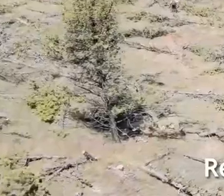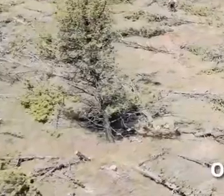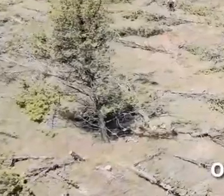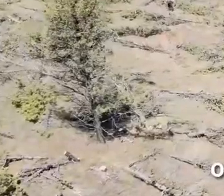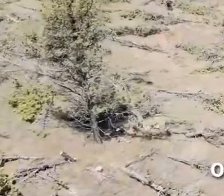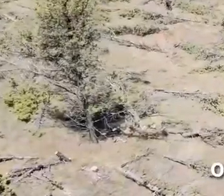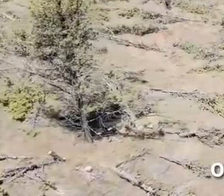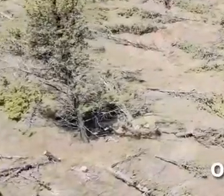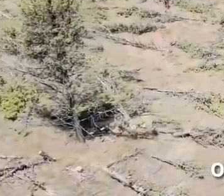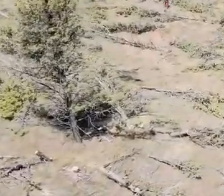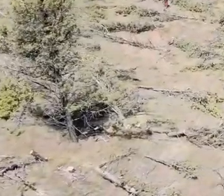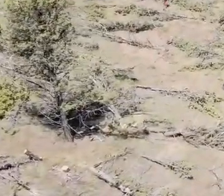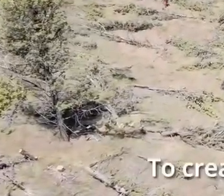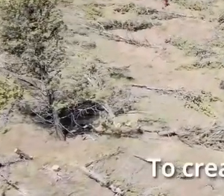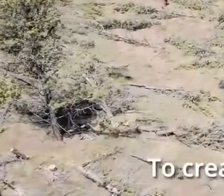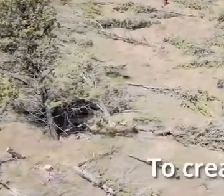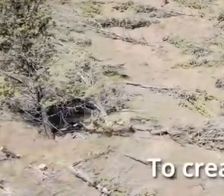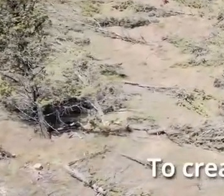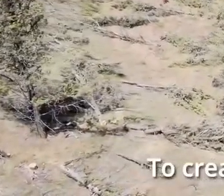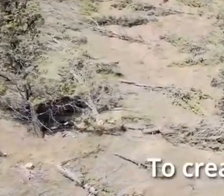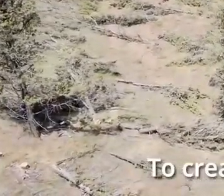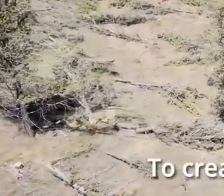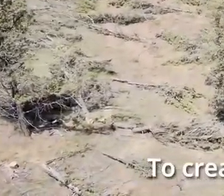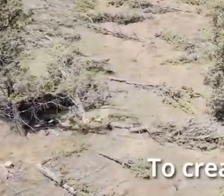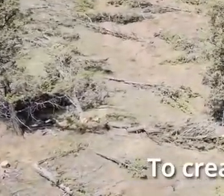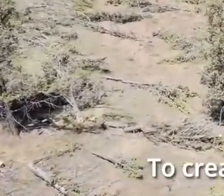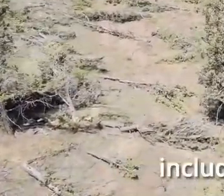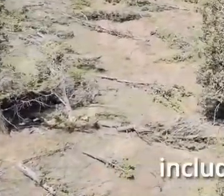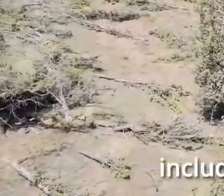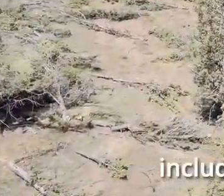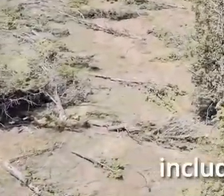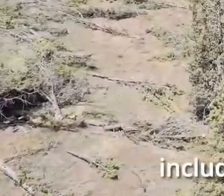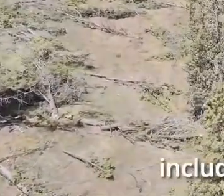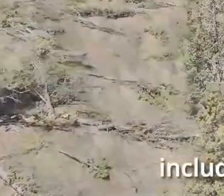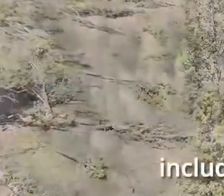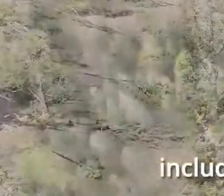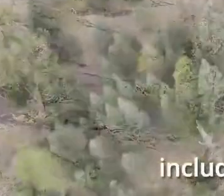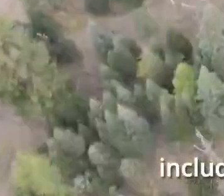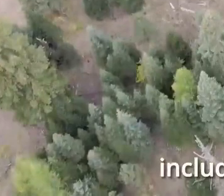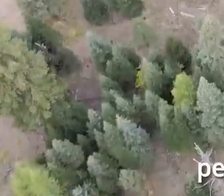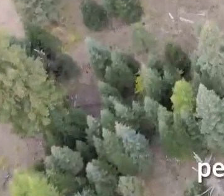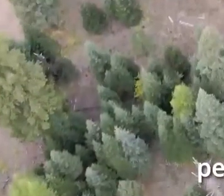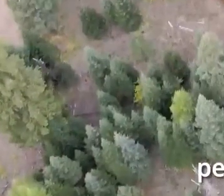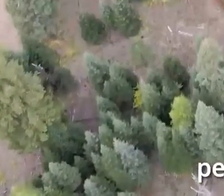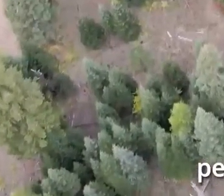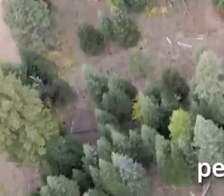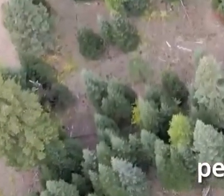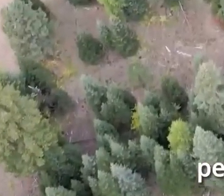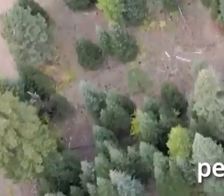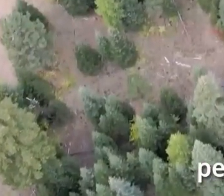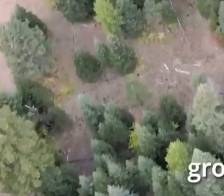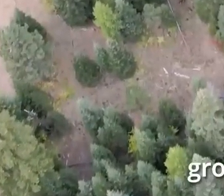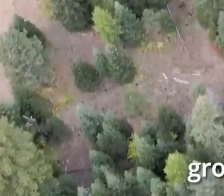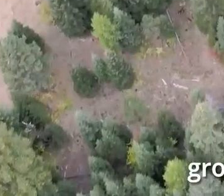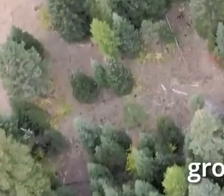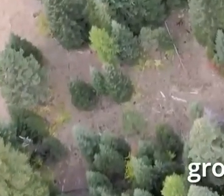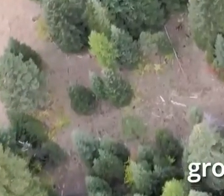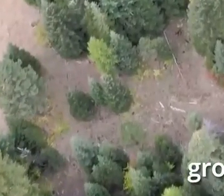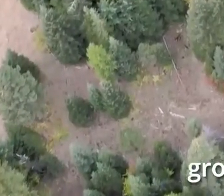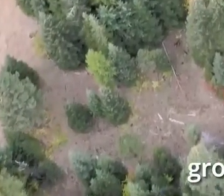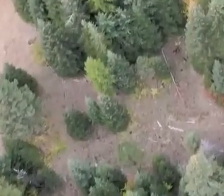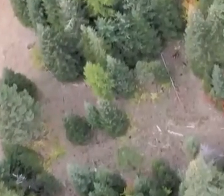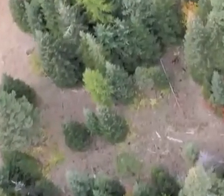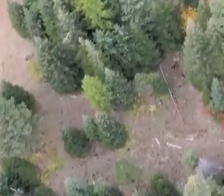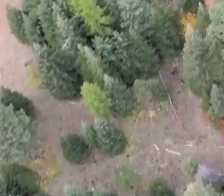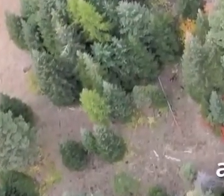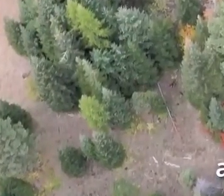the method, our end goal is the same, to create a more diverse forest that includes openings where light can penetrate and promote the growth of healthy